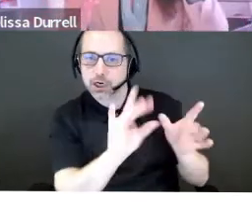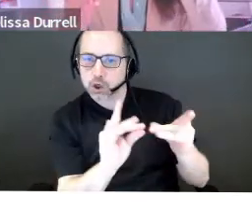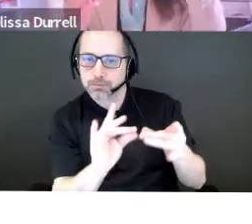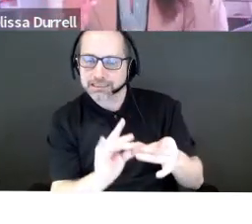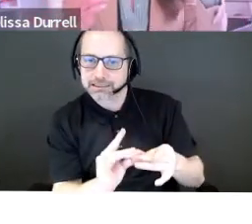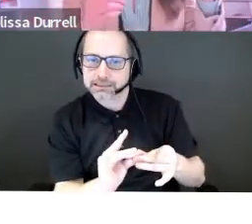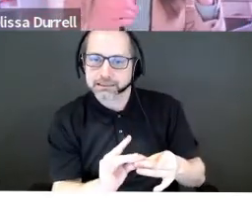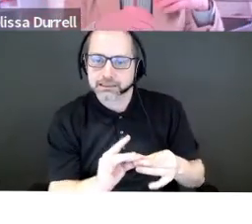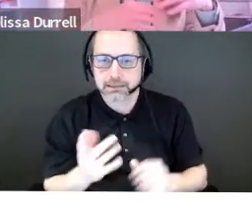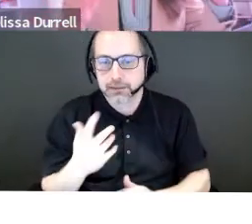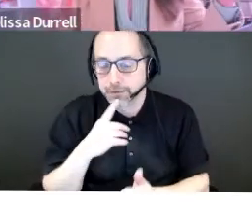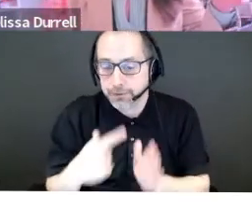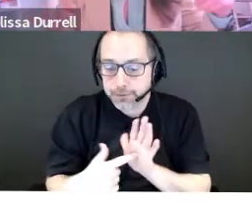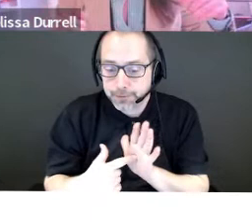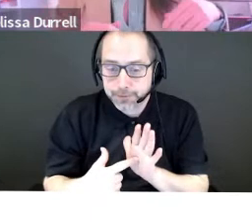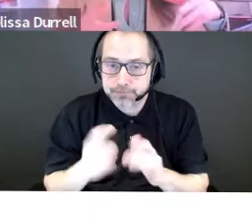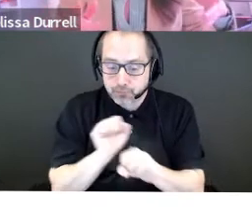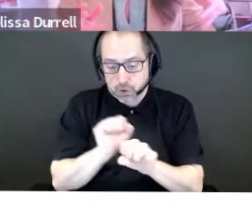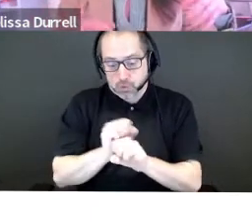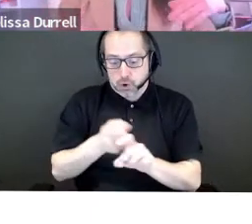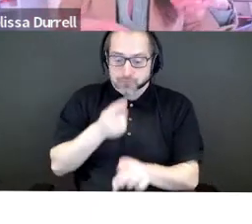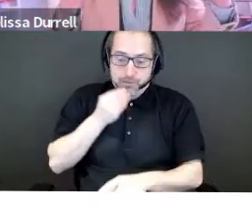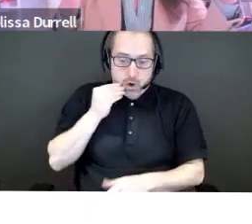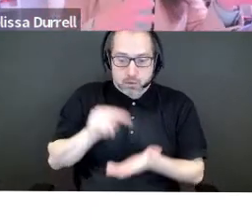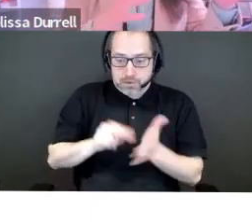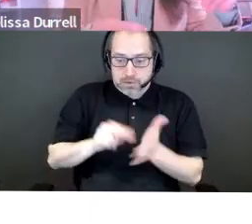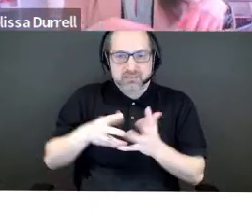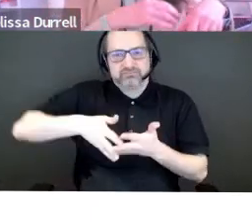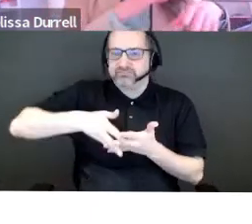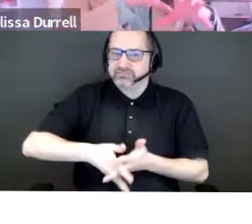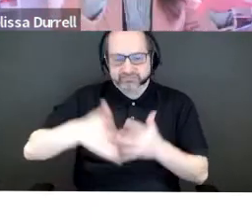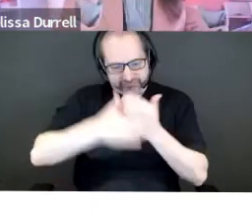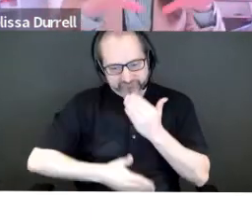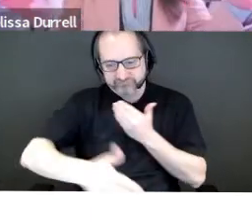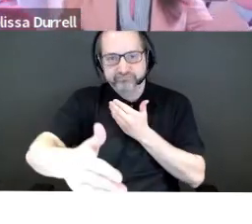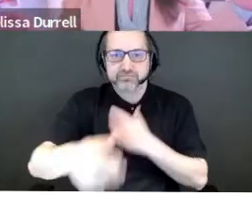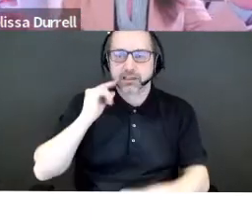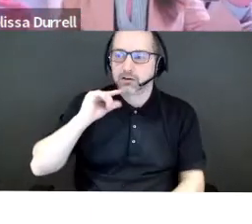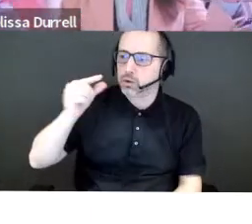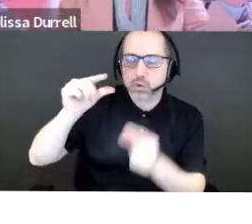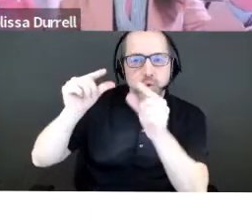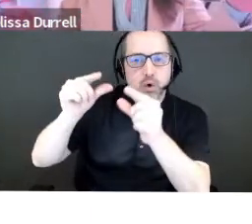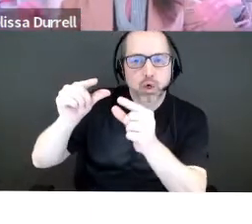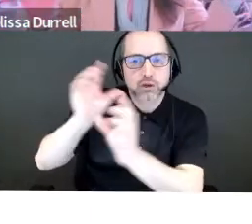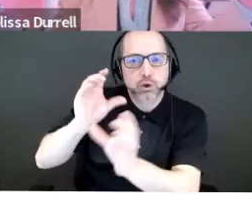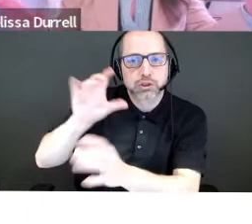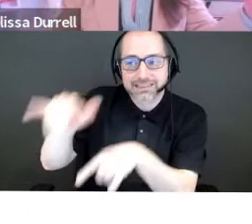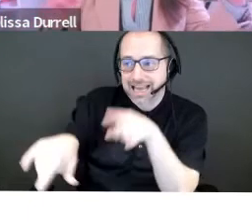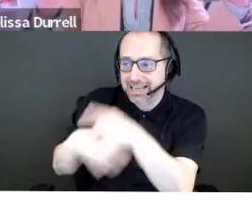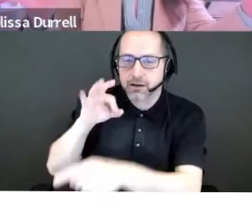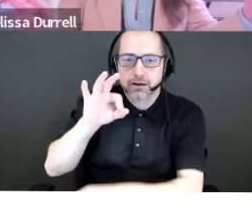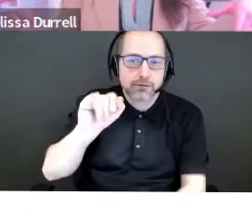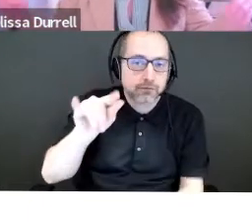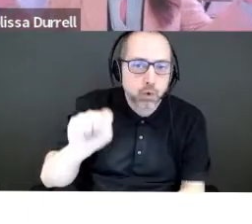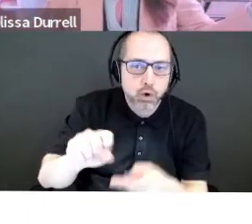you if you're talking about how, you know, work from home is here to stay, you can do a quick Google search and pull up four headlines from Forbes, New York